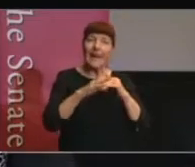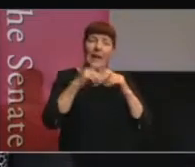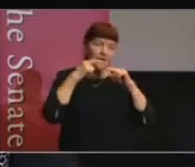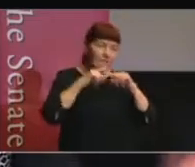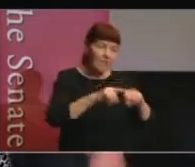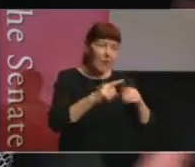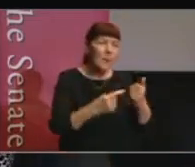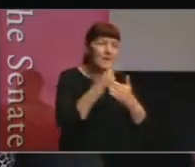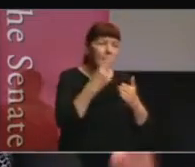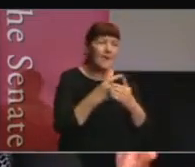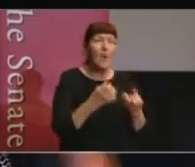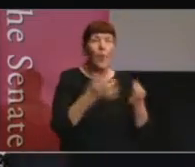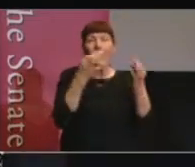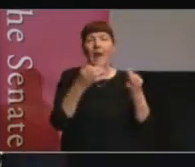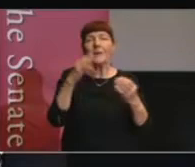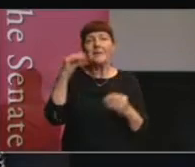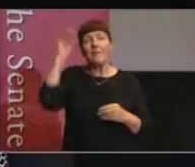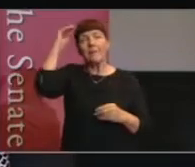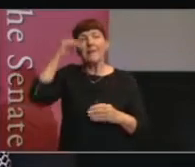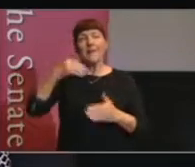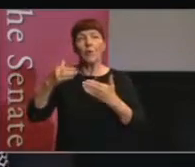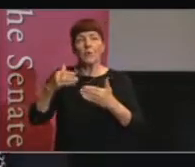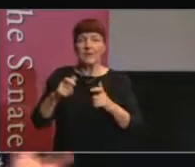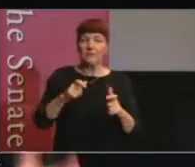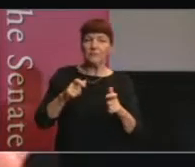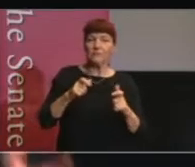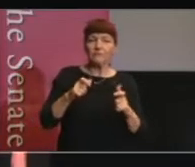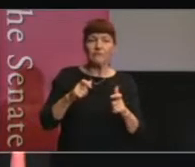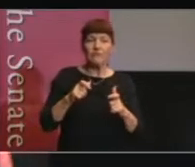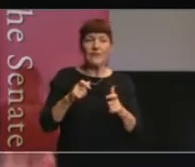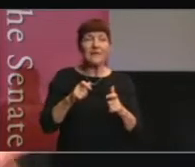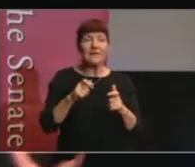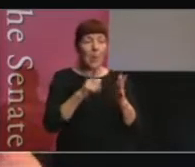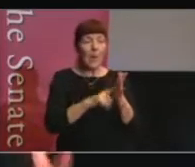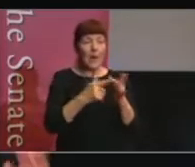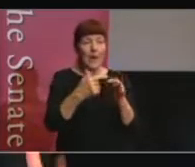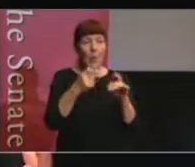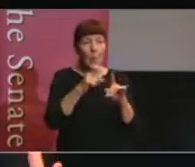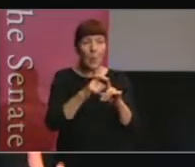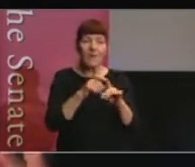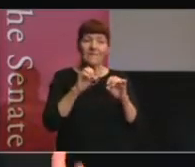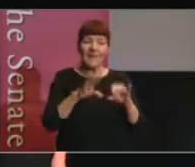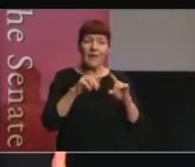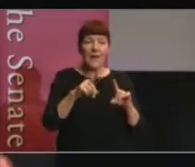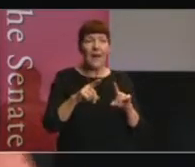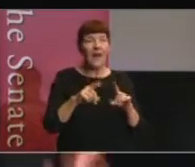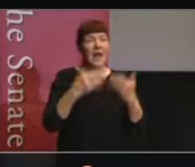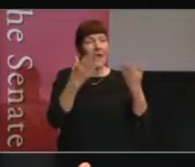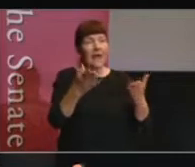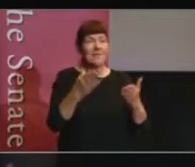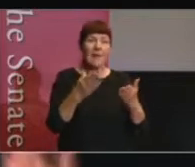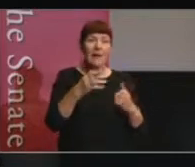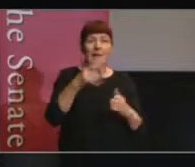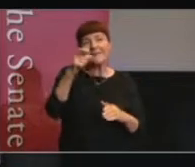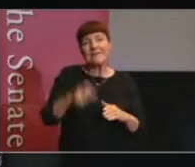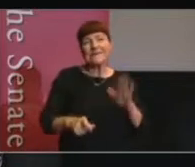committee process moderating that. So Liquid Feedback allows kind of a citizen's jury type approach to solving a